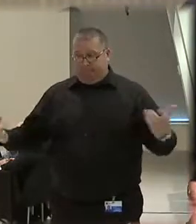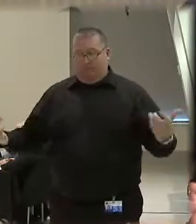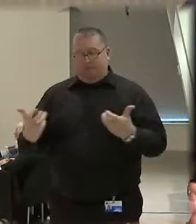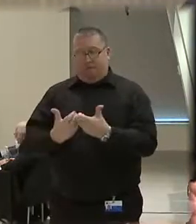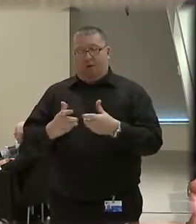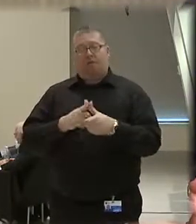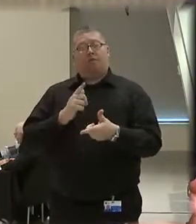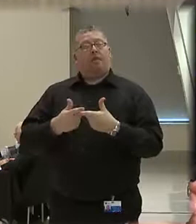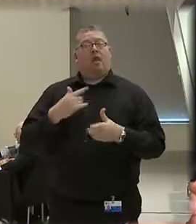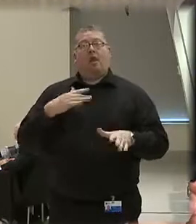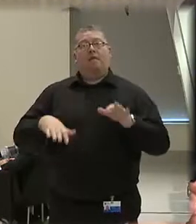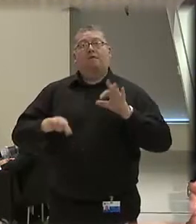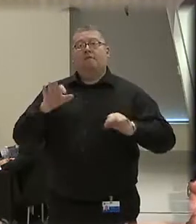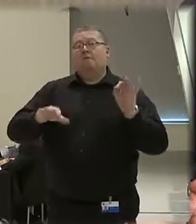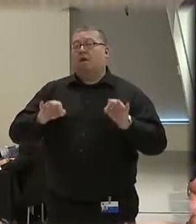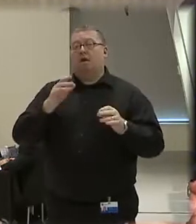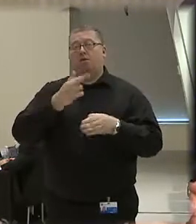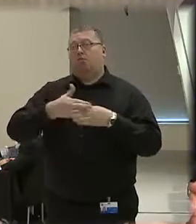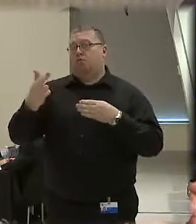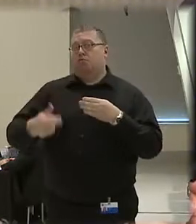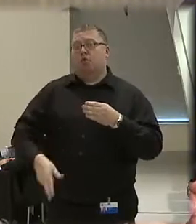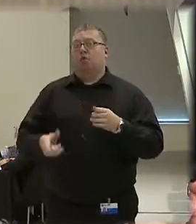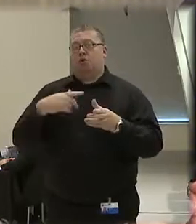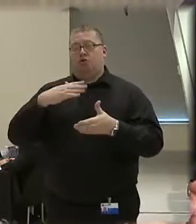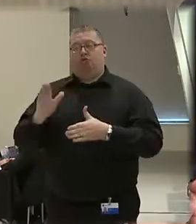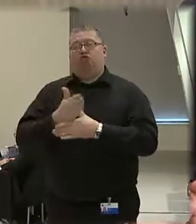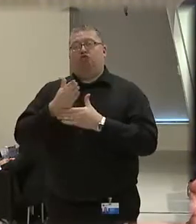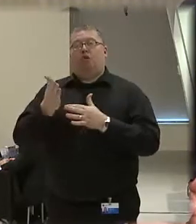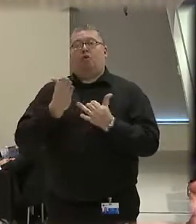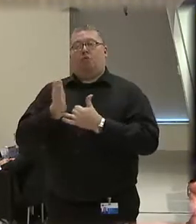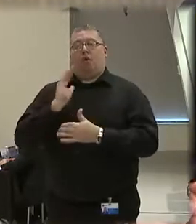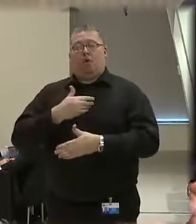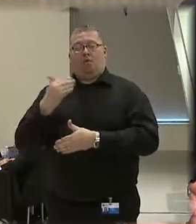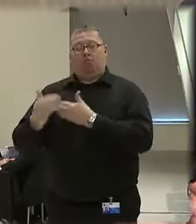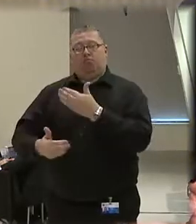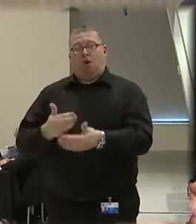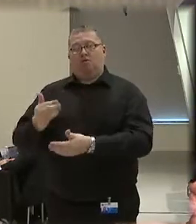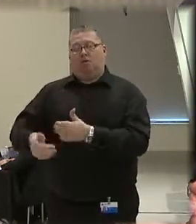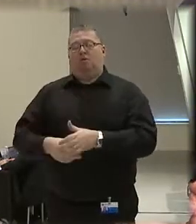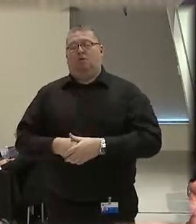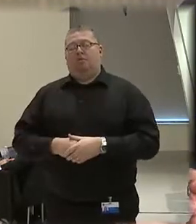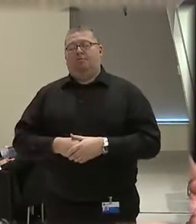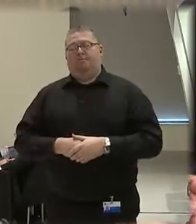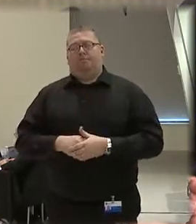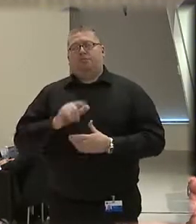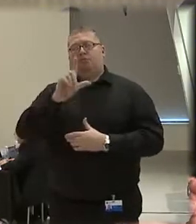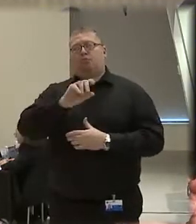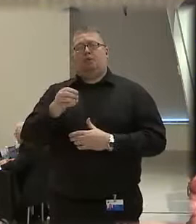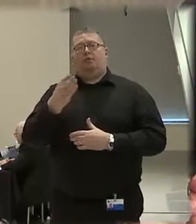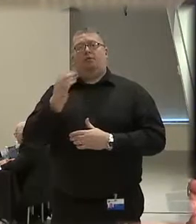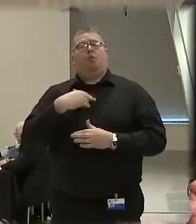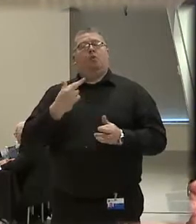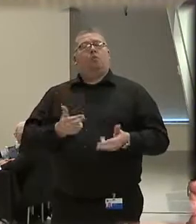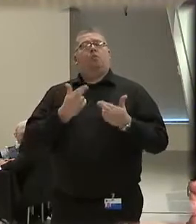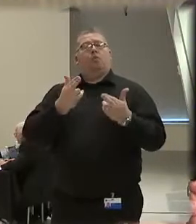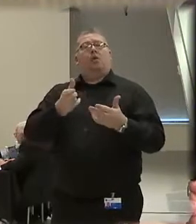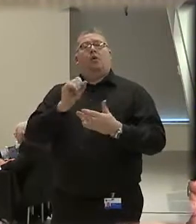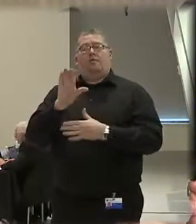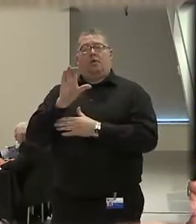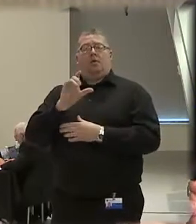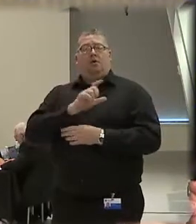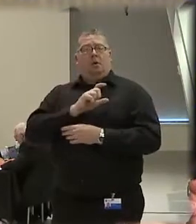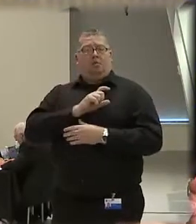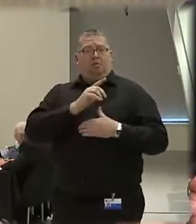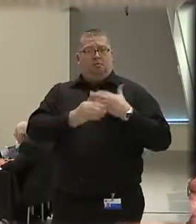at the Critical Incident Review Process. In 2014, at the recommendation of the COPS Office, we